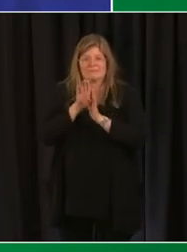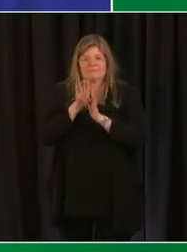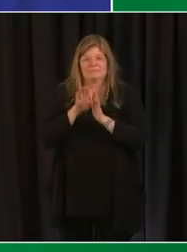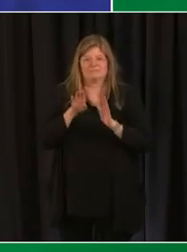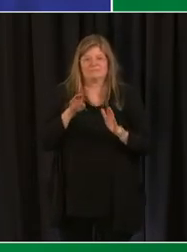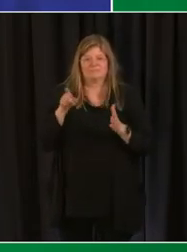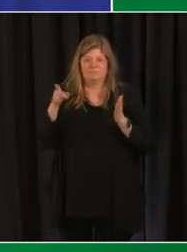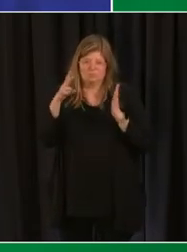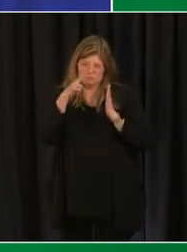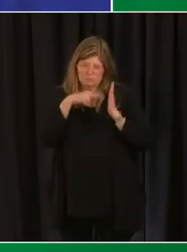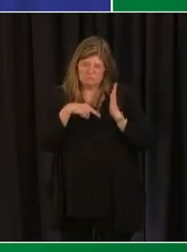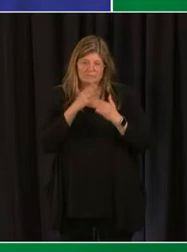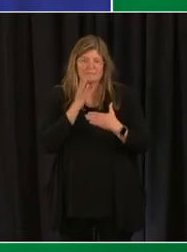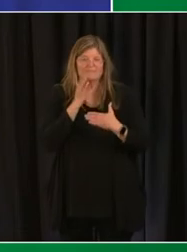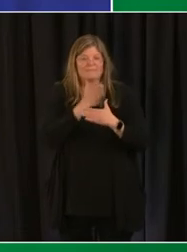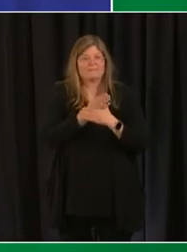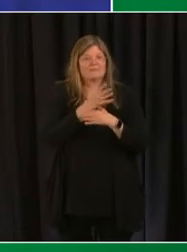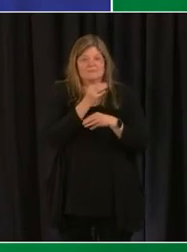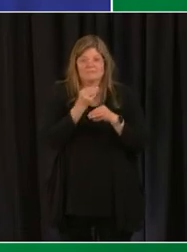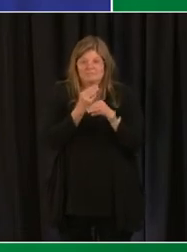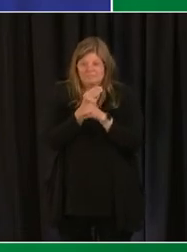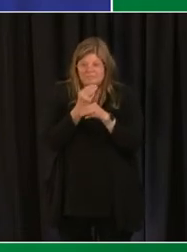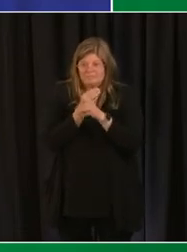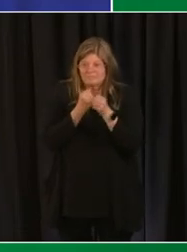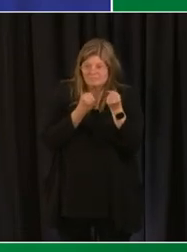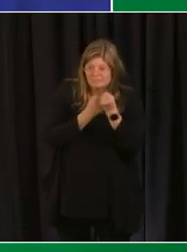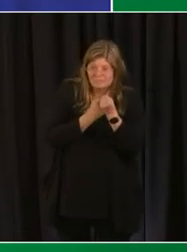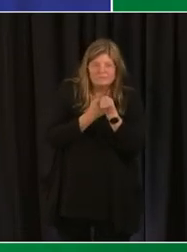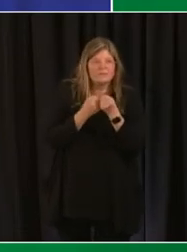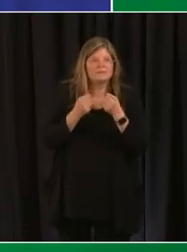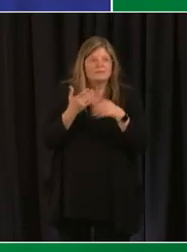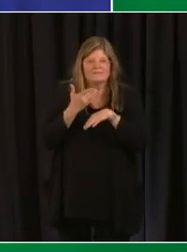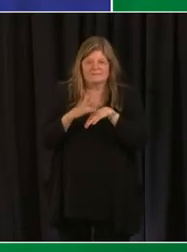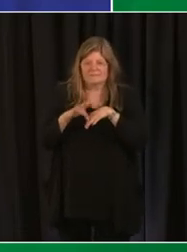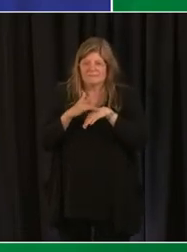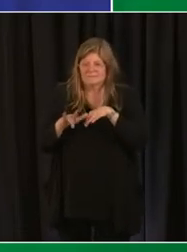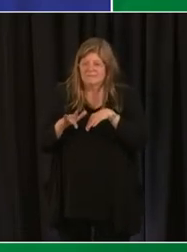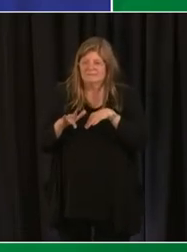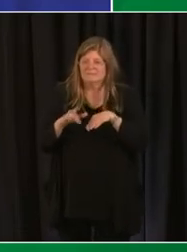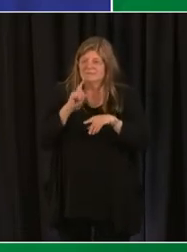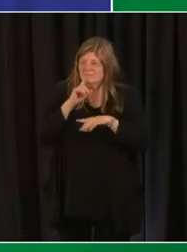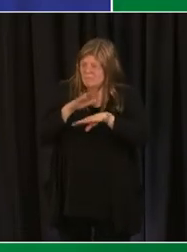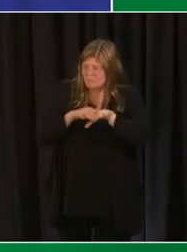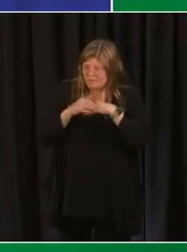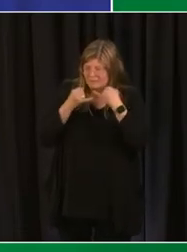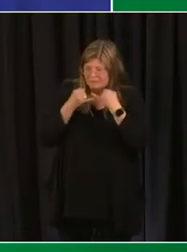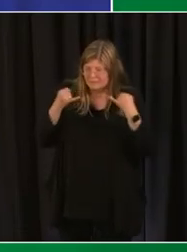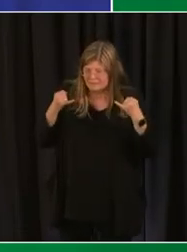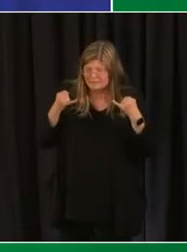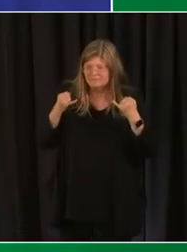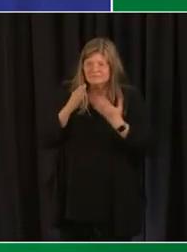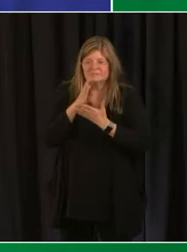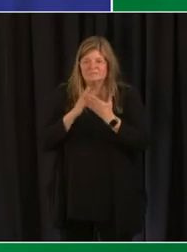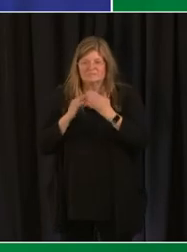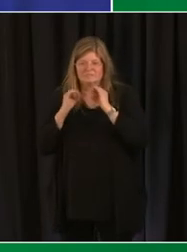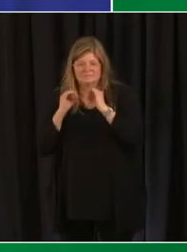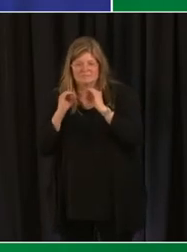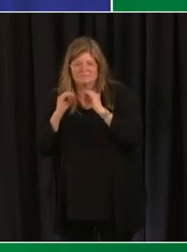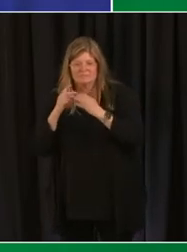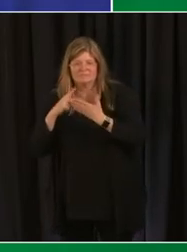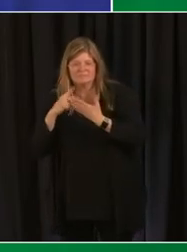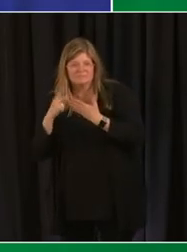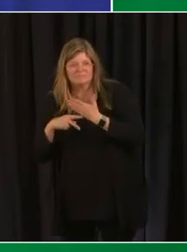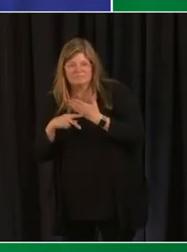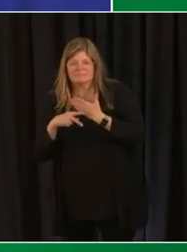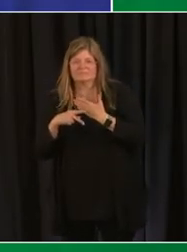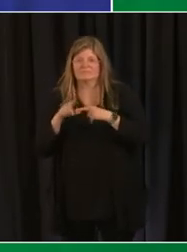do have reading intervention and math supports available a lot of them are online learning programs that teachers may be